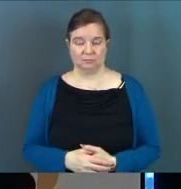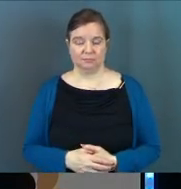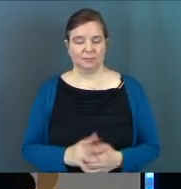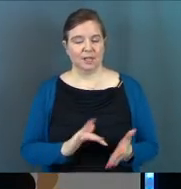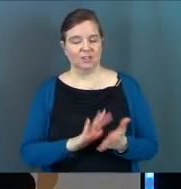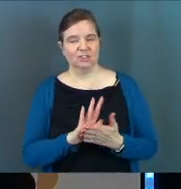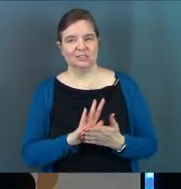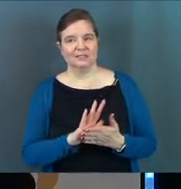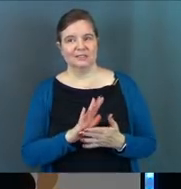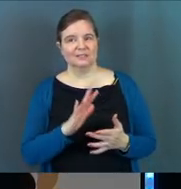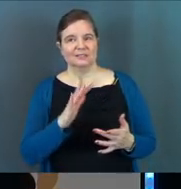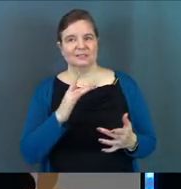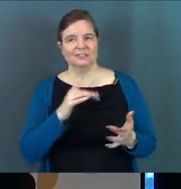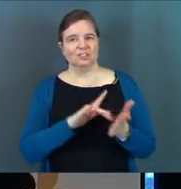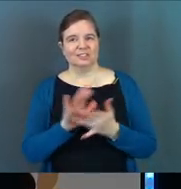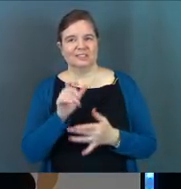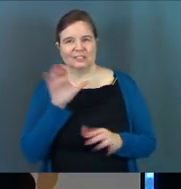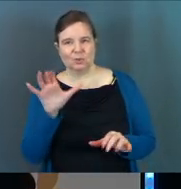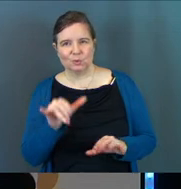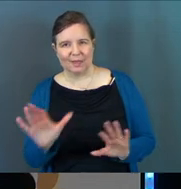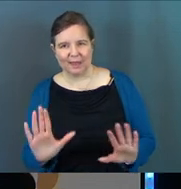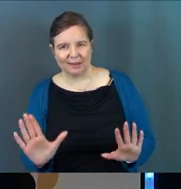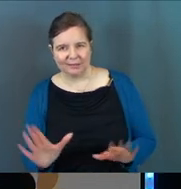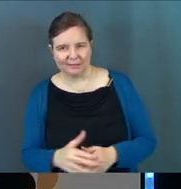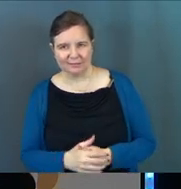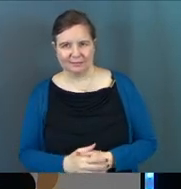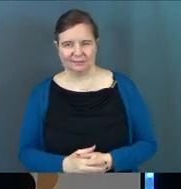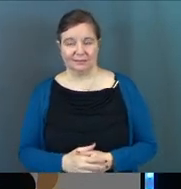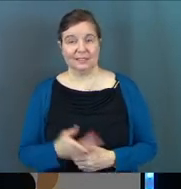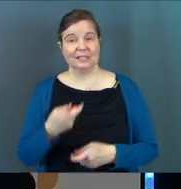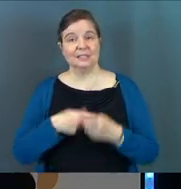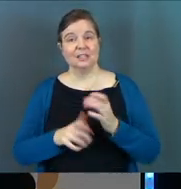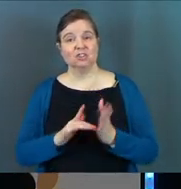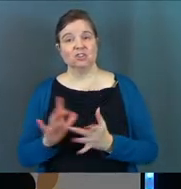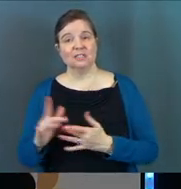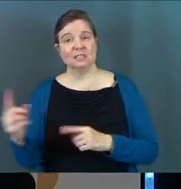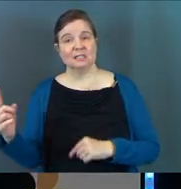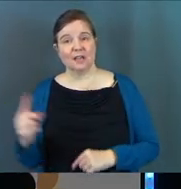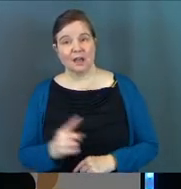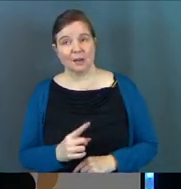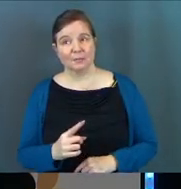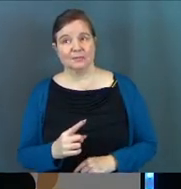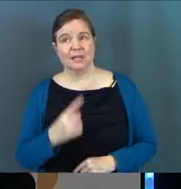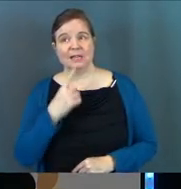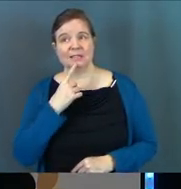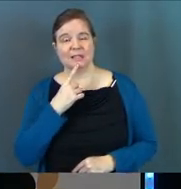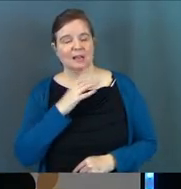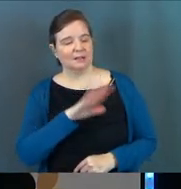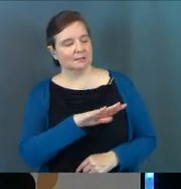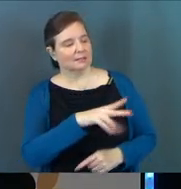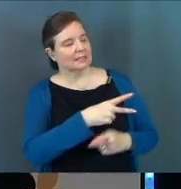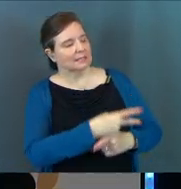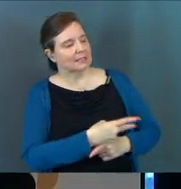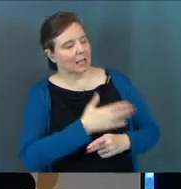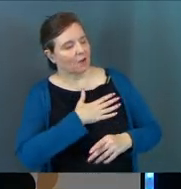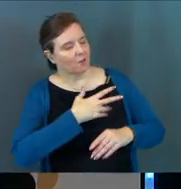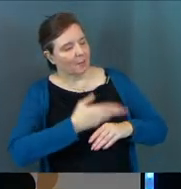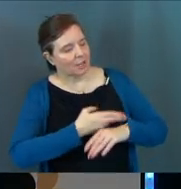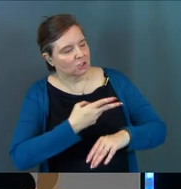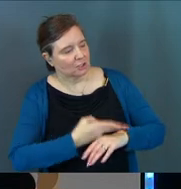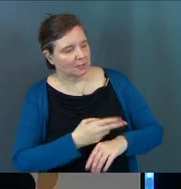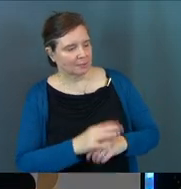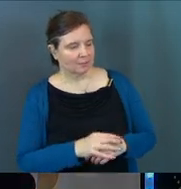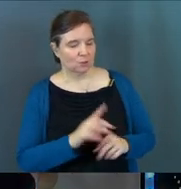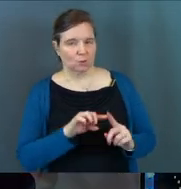And Jesus doesn't do that. Instead, Jesus comes, and he says, take care of my